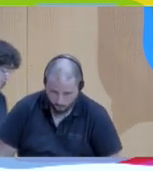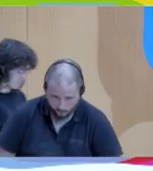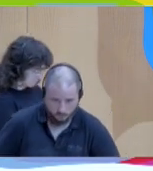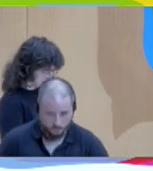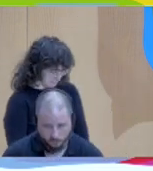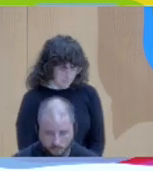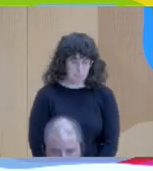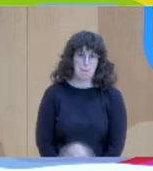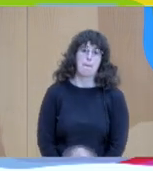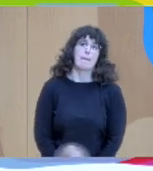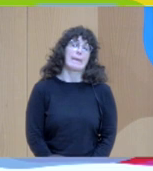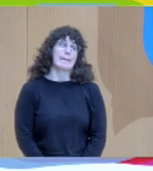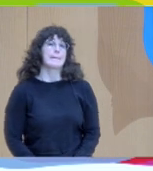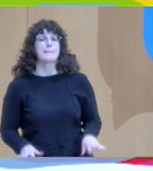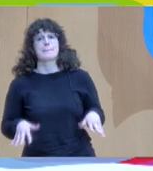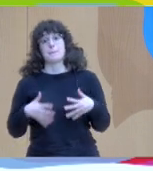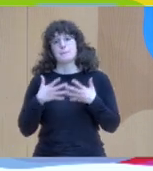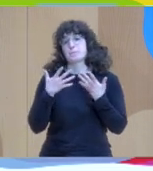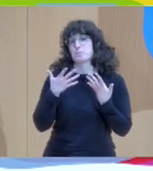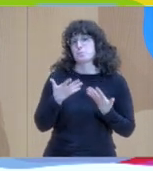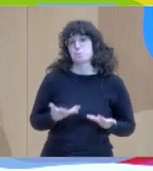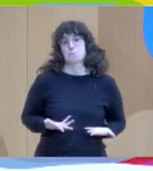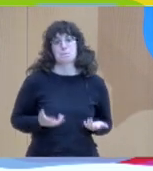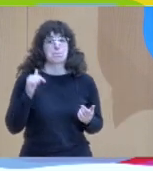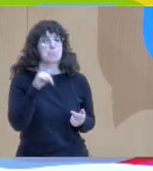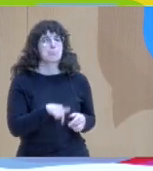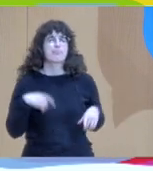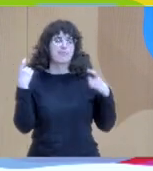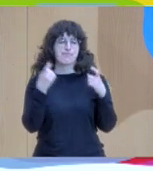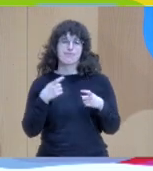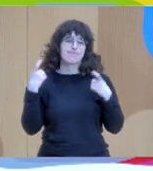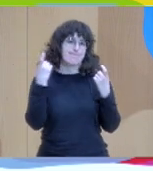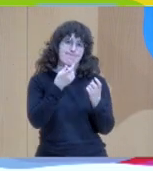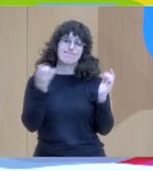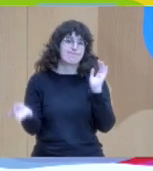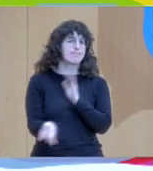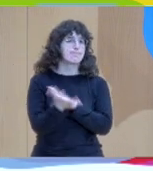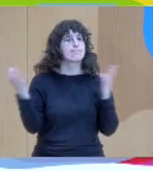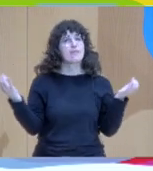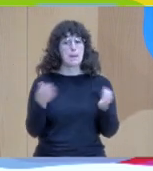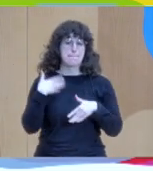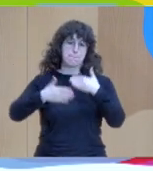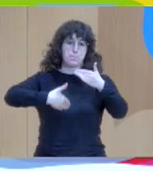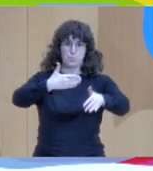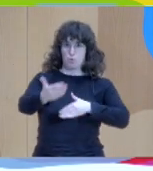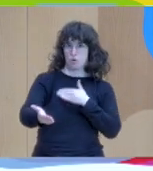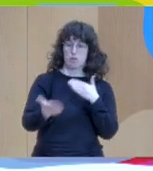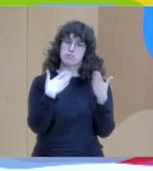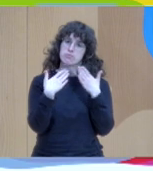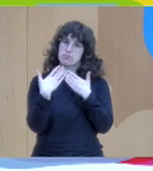over the sector boundaries. The first idea